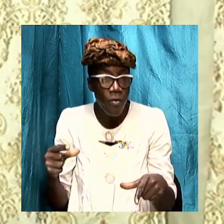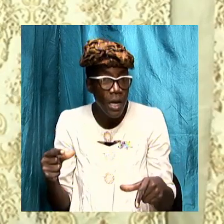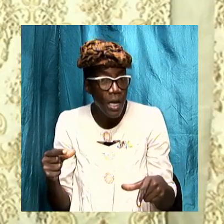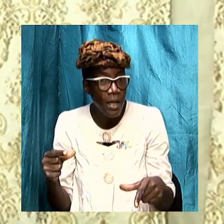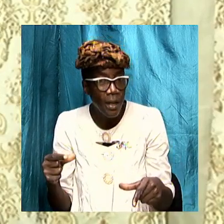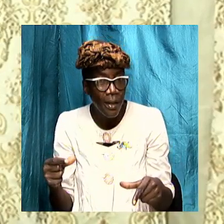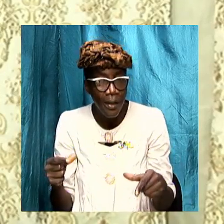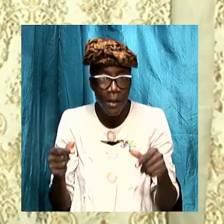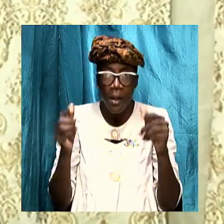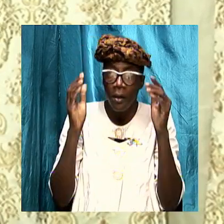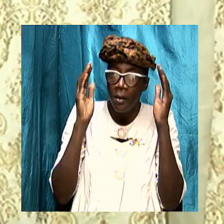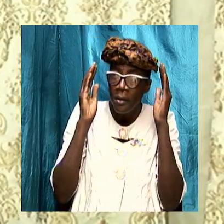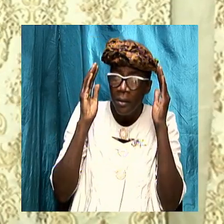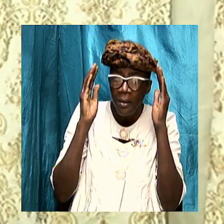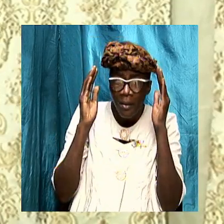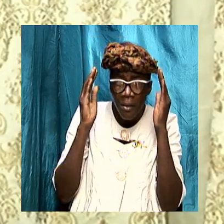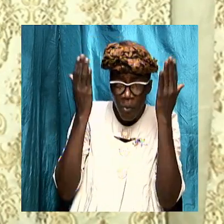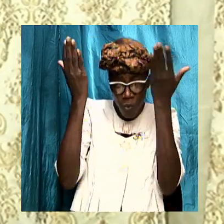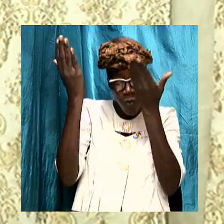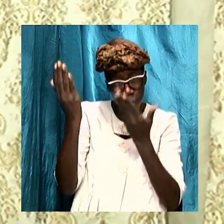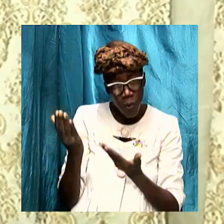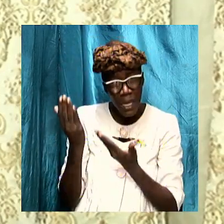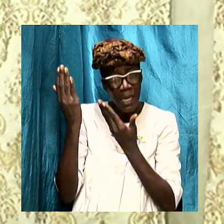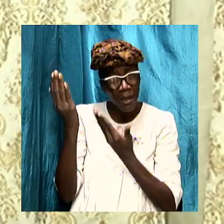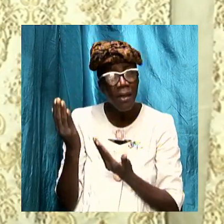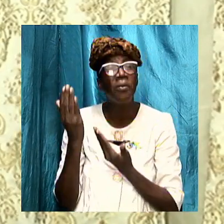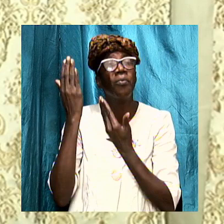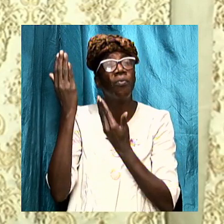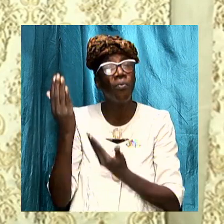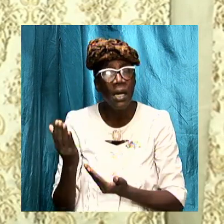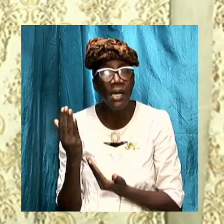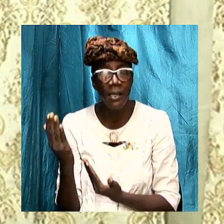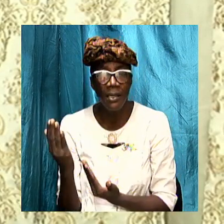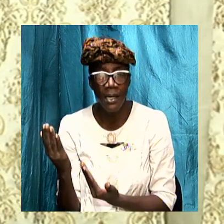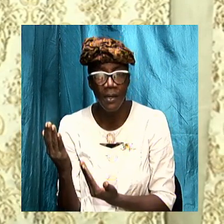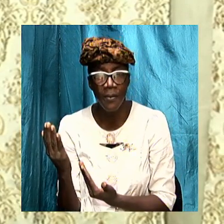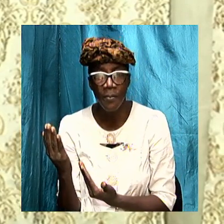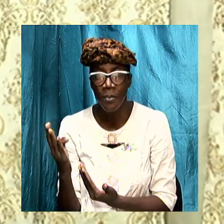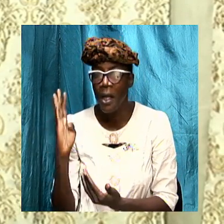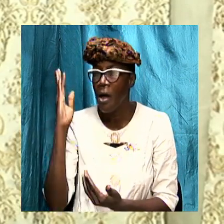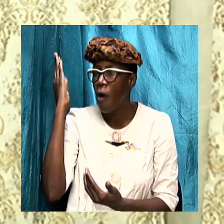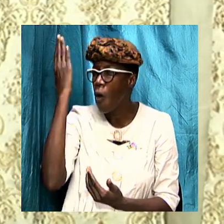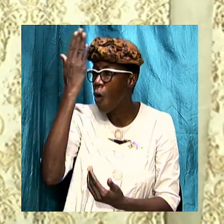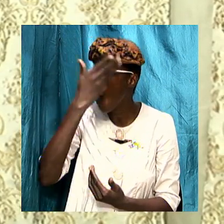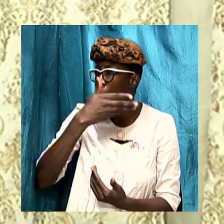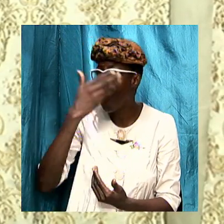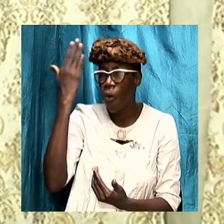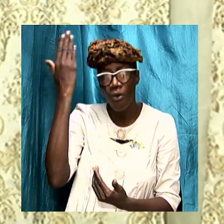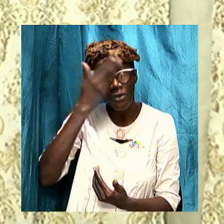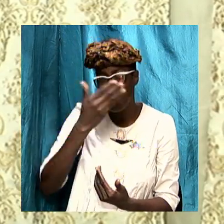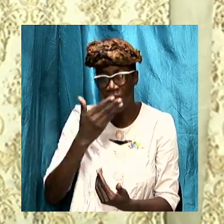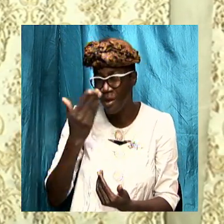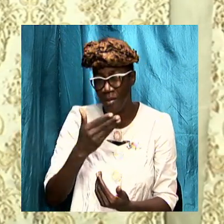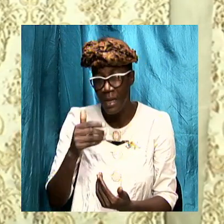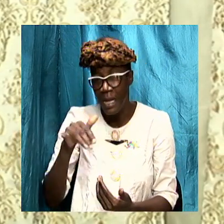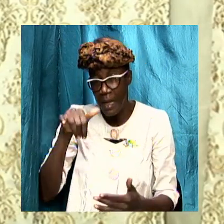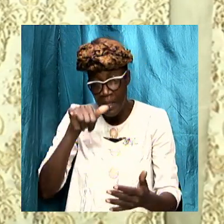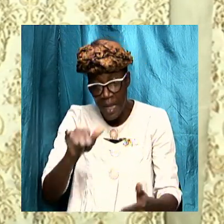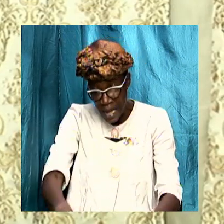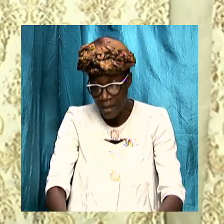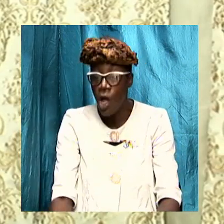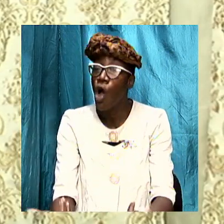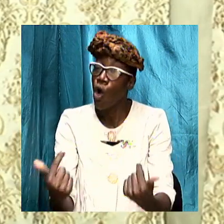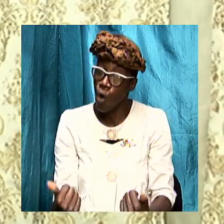of the massive and great and awesome event that is to come which is the